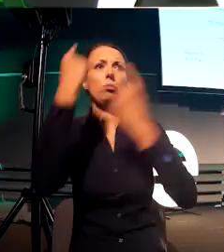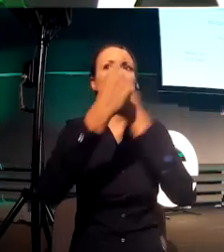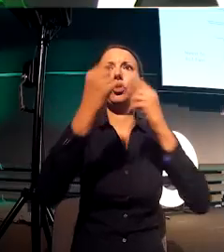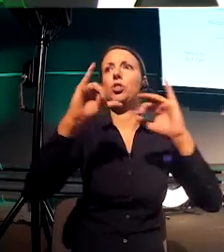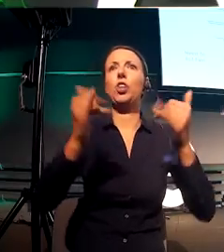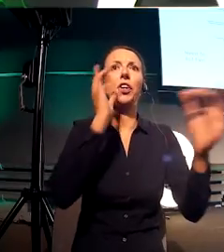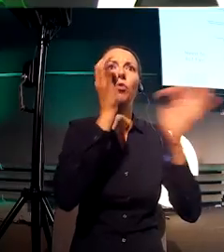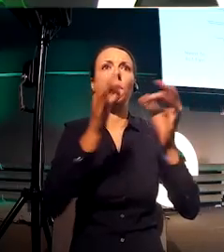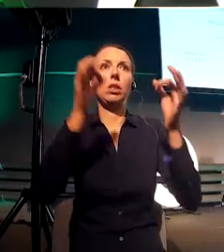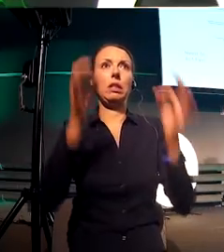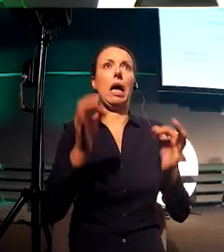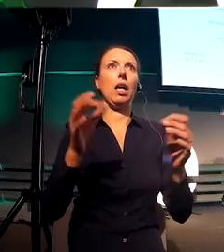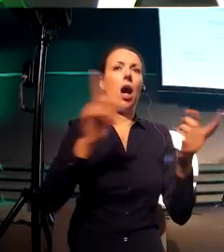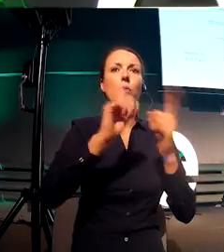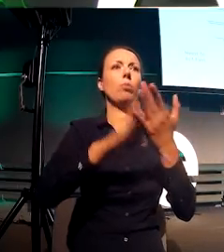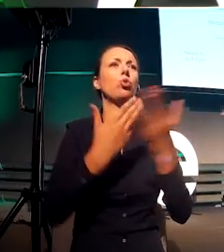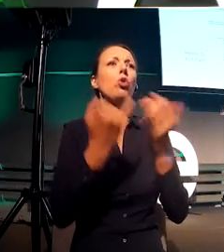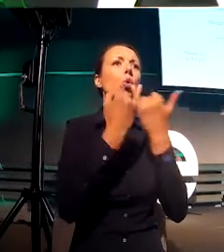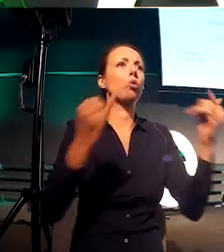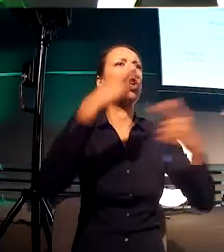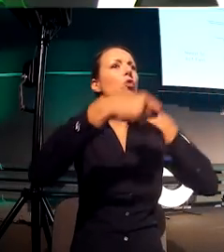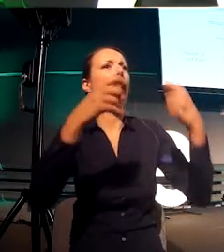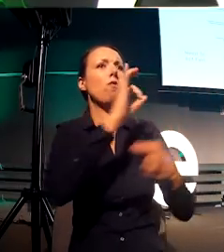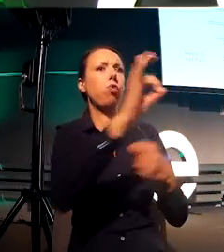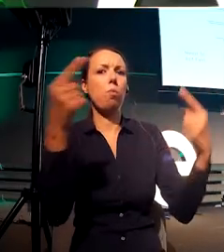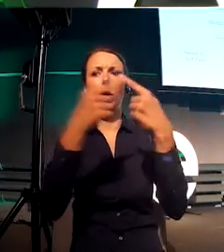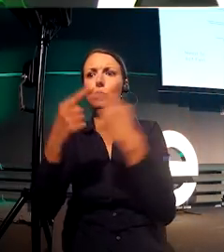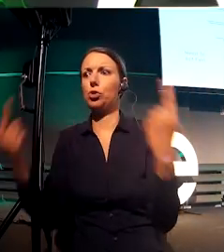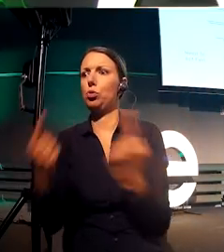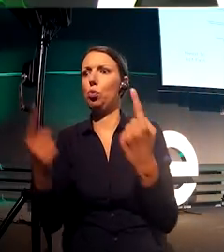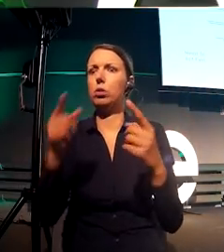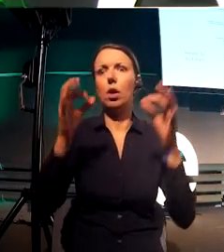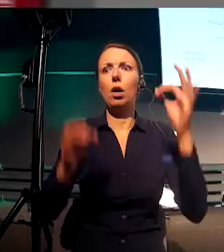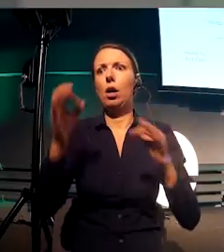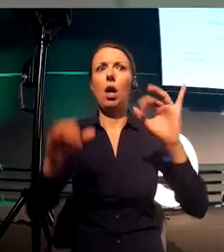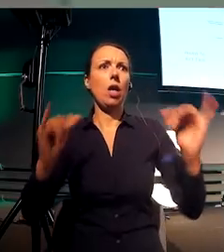thing is, sometimes there's just not enough meaning. And I'll give you an example.